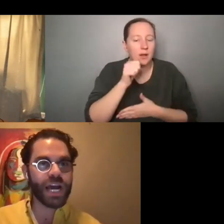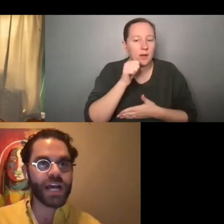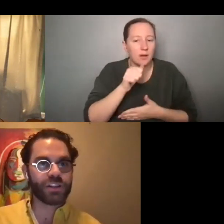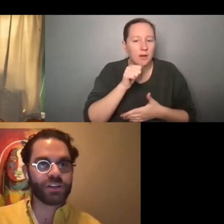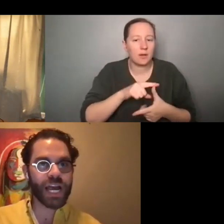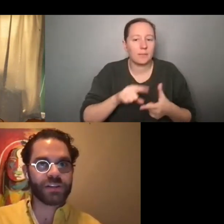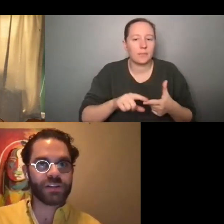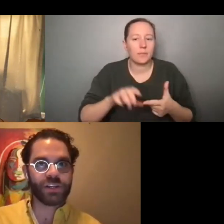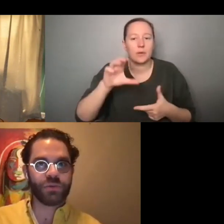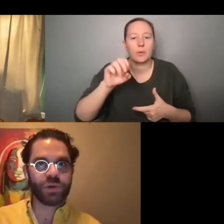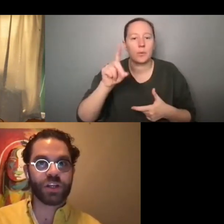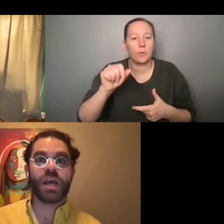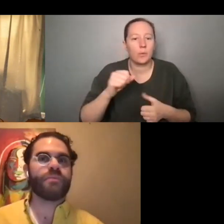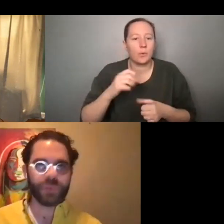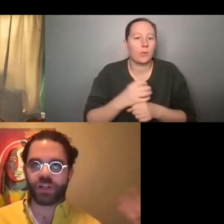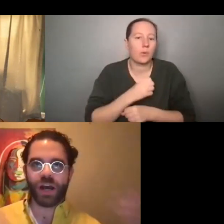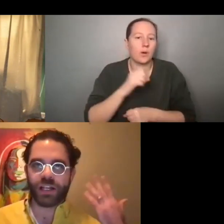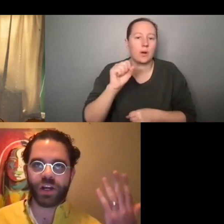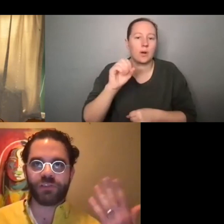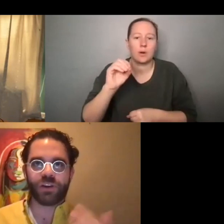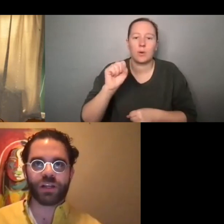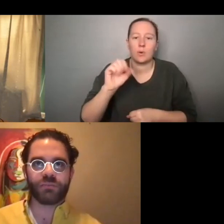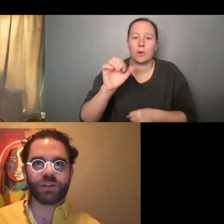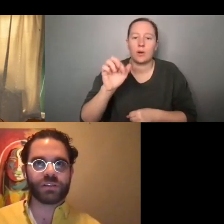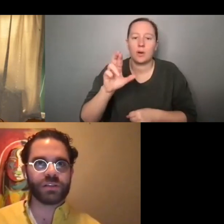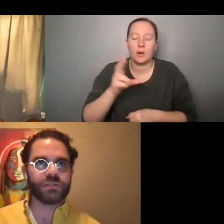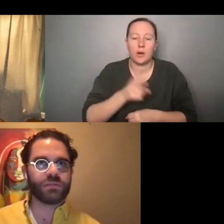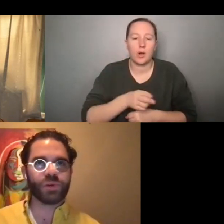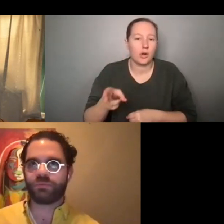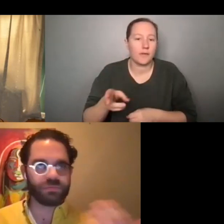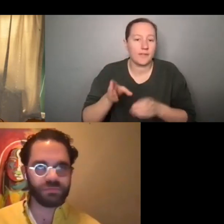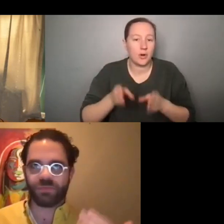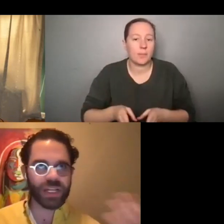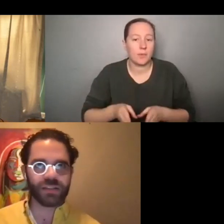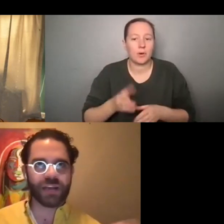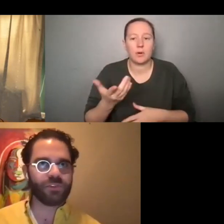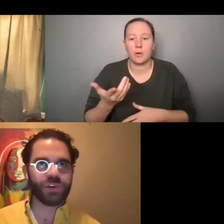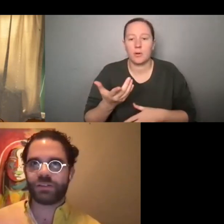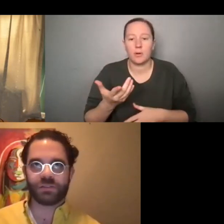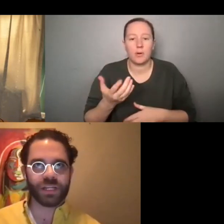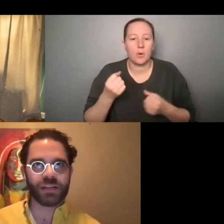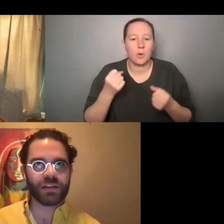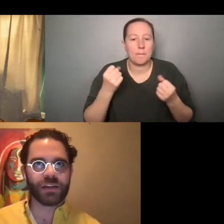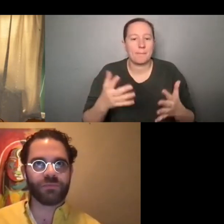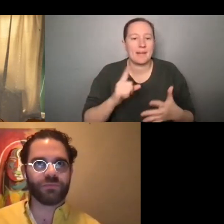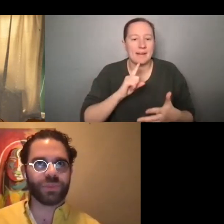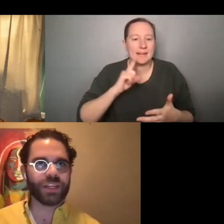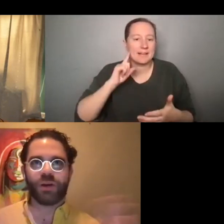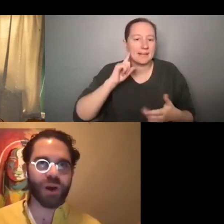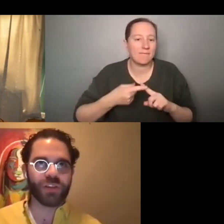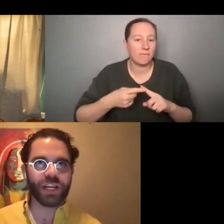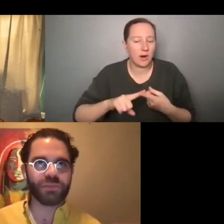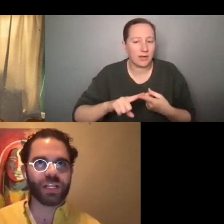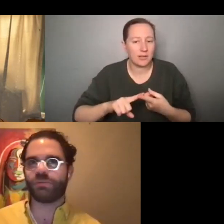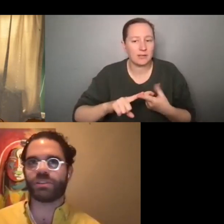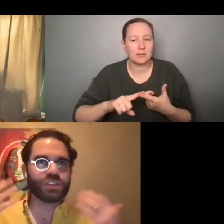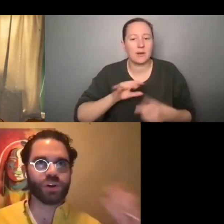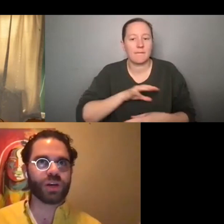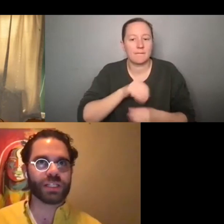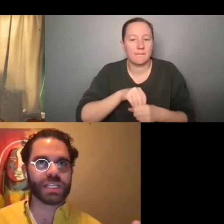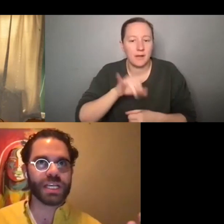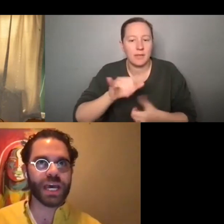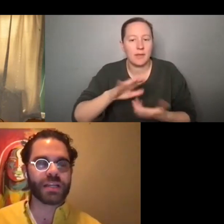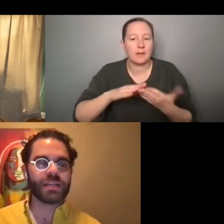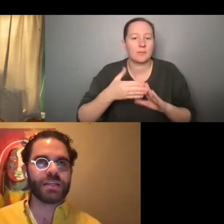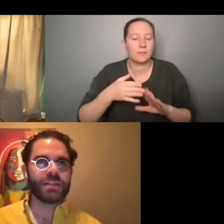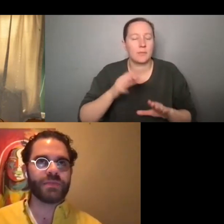Dakota was won the Oscar last year, which, you know, as a hard of hearing person with many deaf friends and, uh, you know, part of that community, was